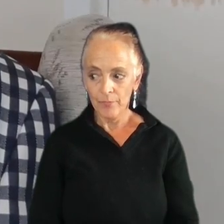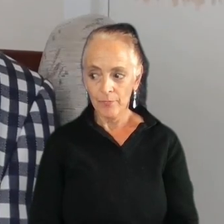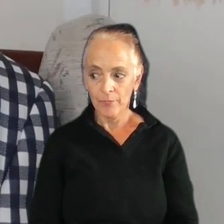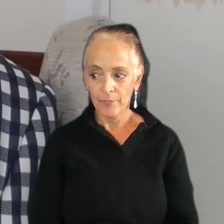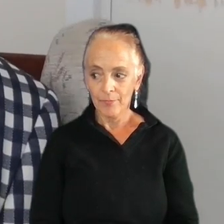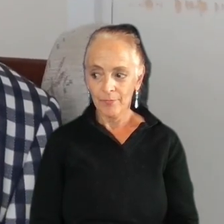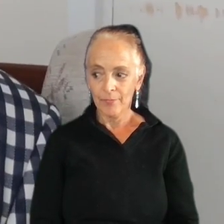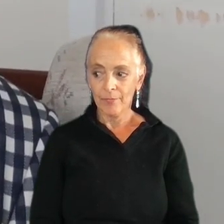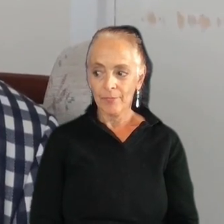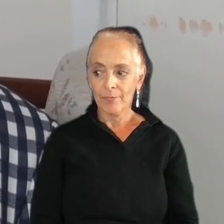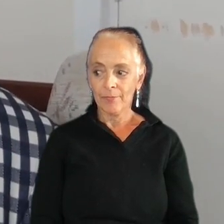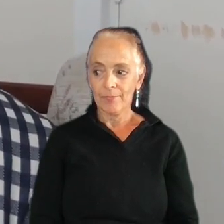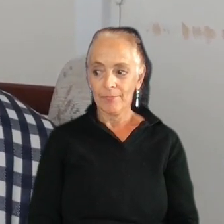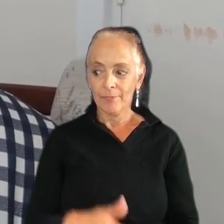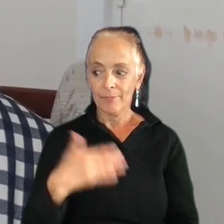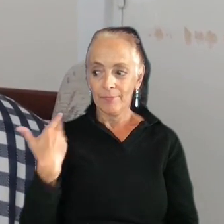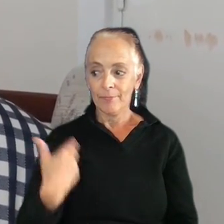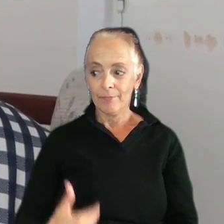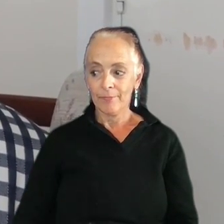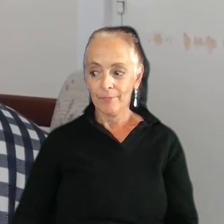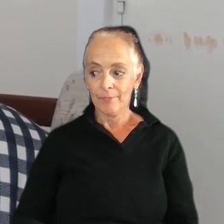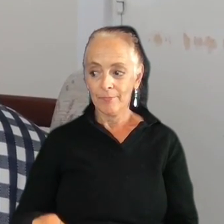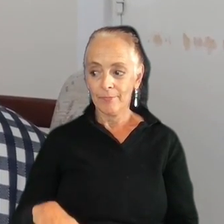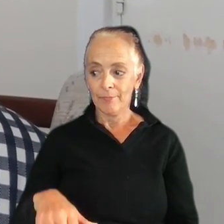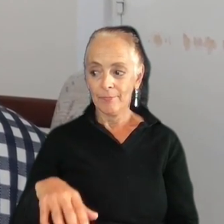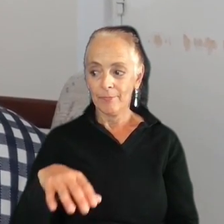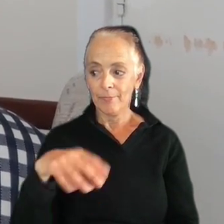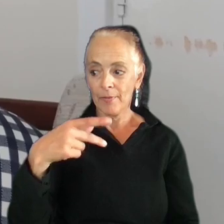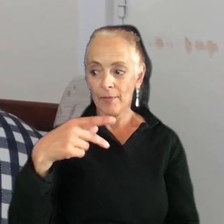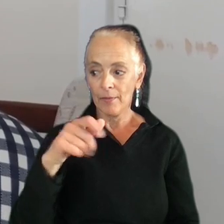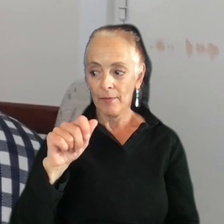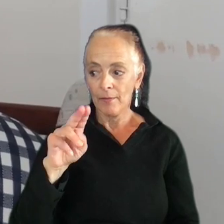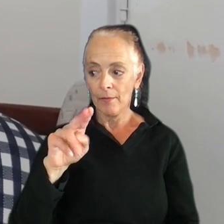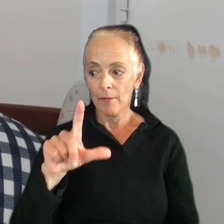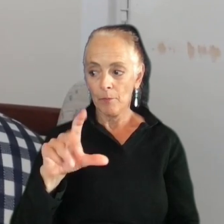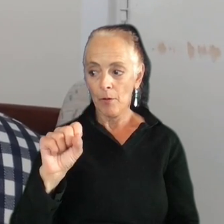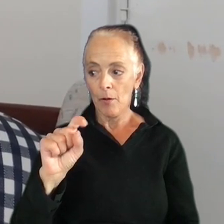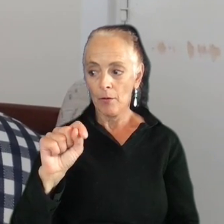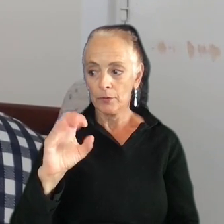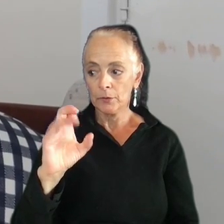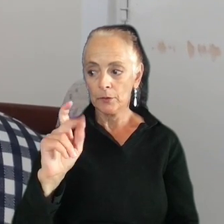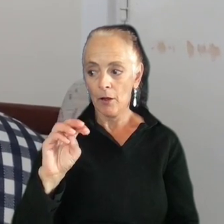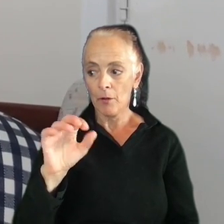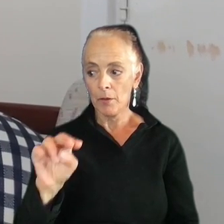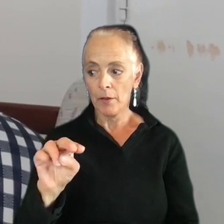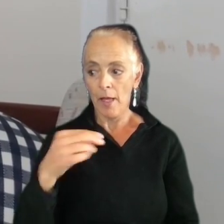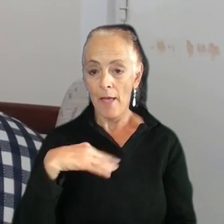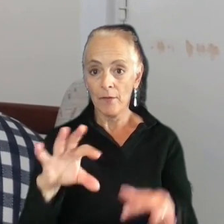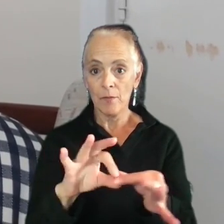My name is Paul Stockman and I have a message for you.